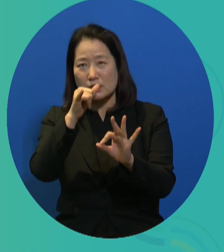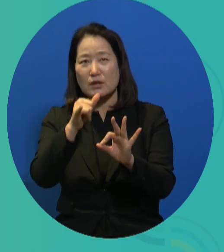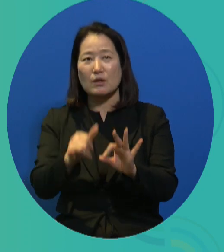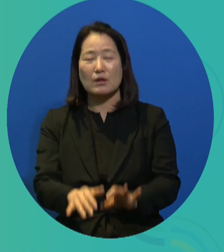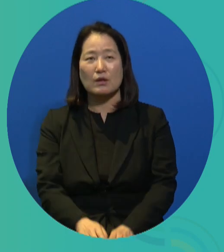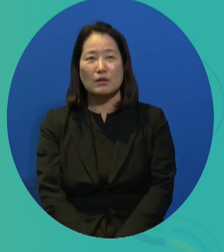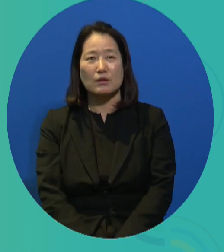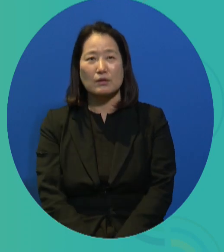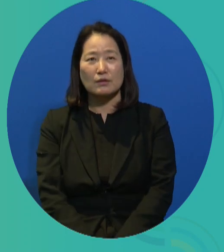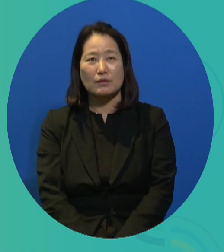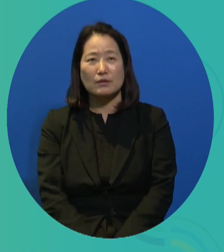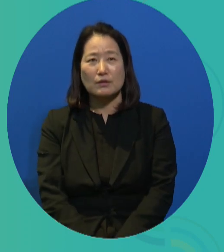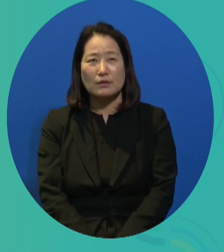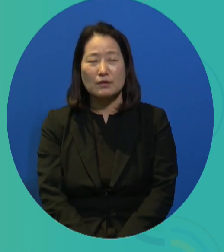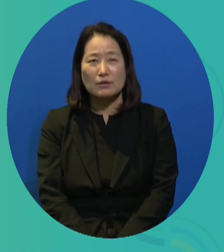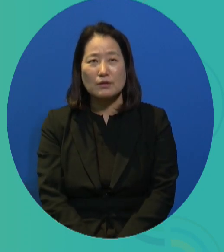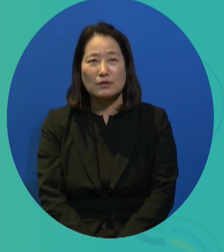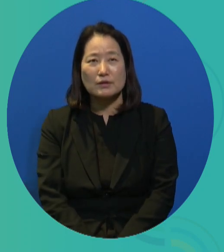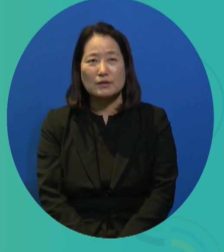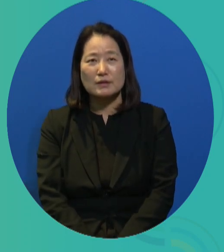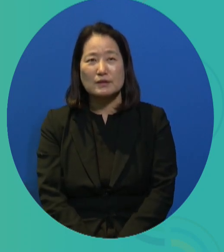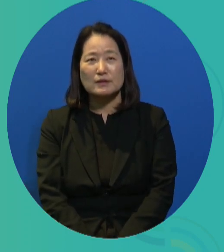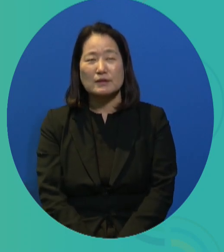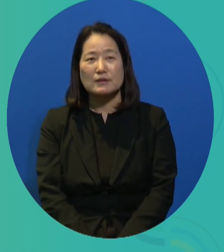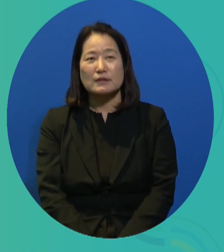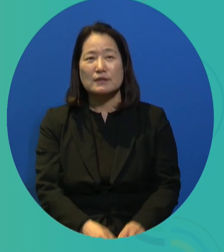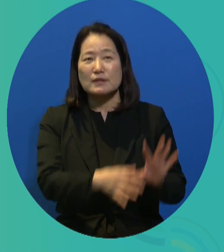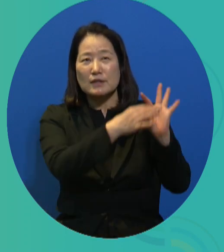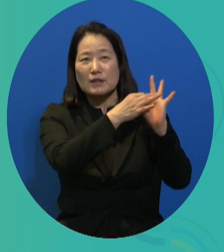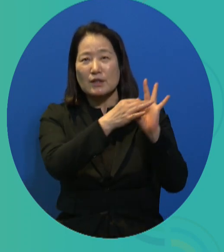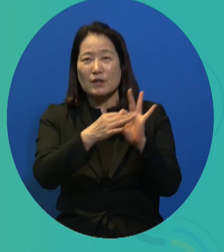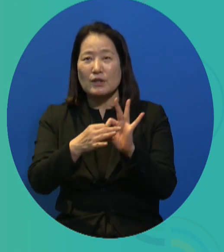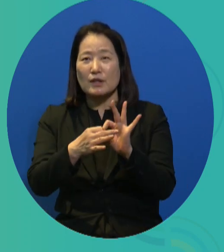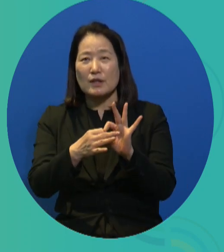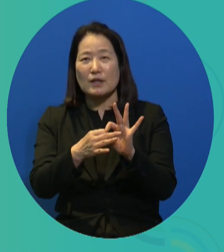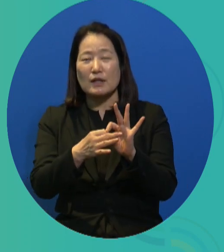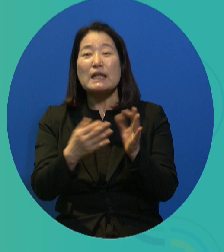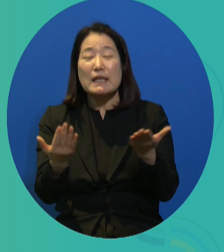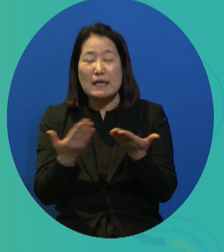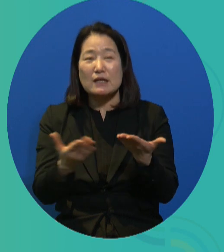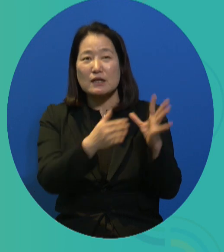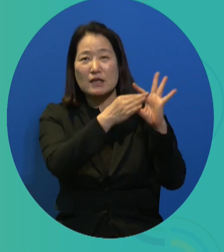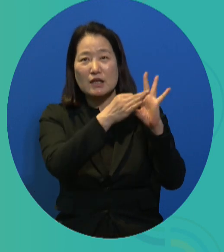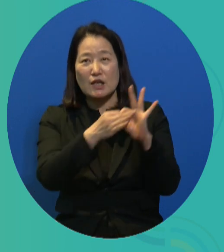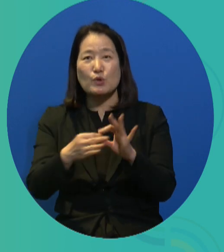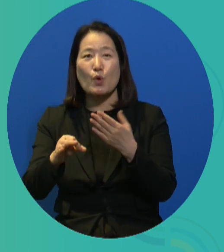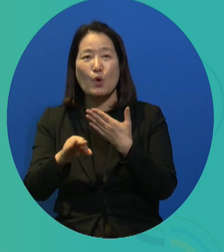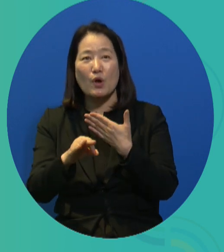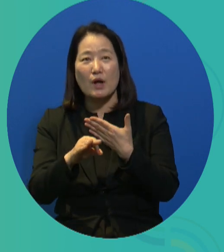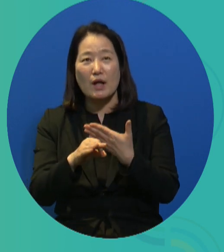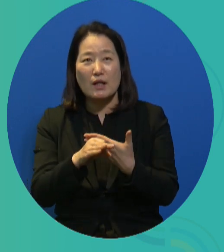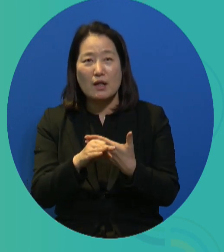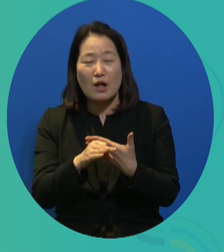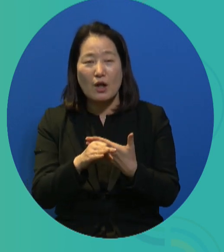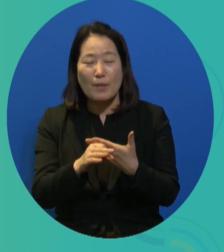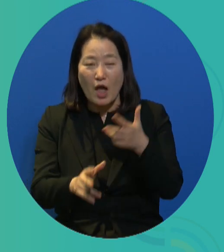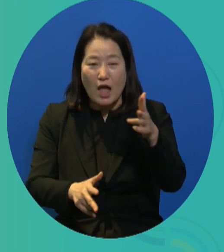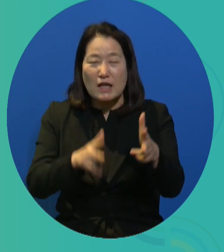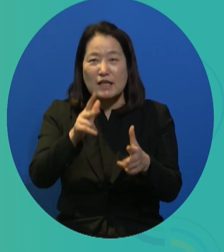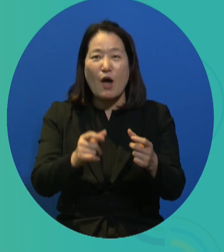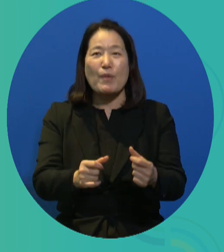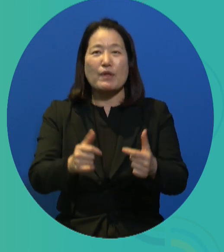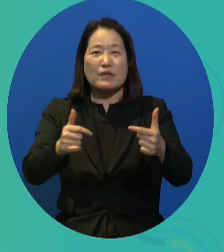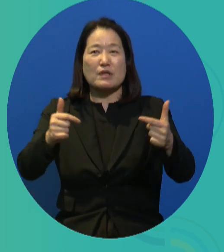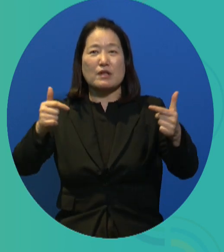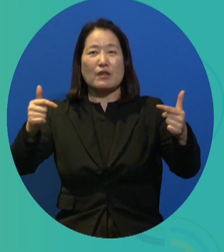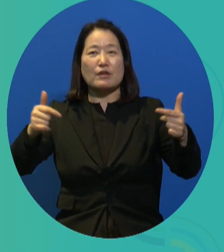their life financially. So if they want to participate in a consistent manner, first of all, the program has